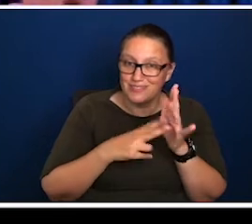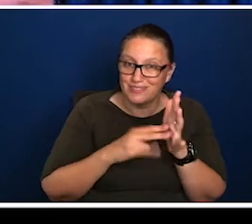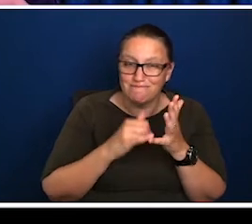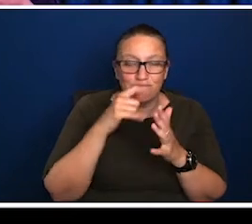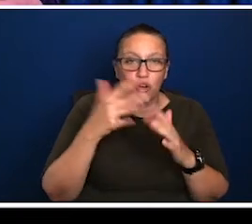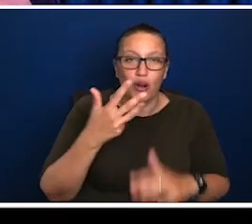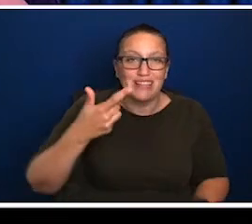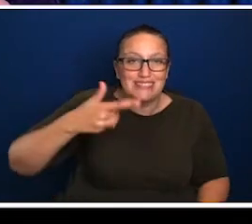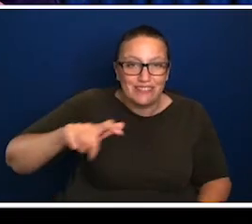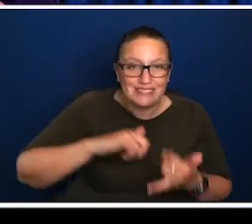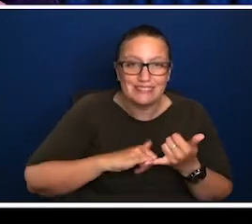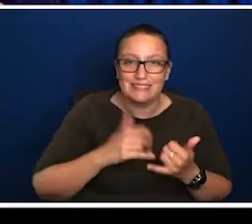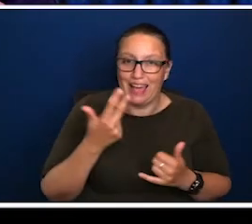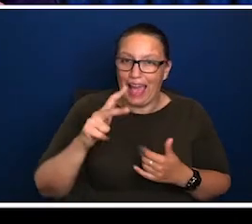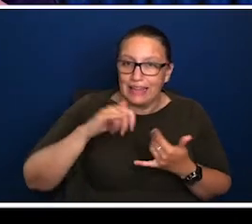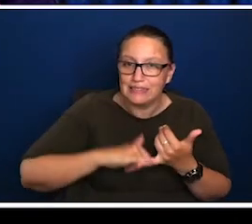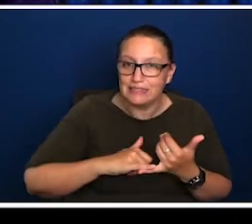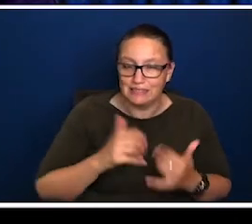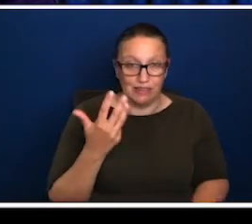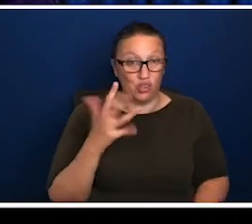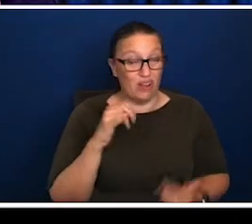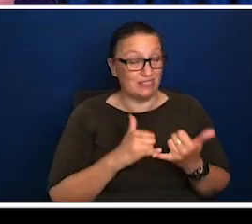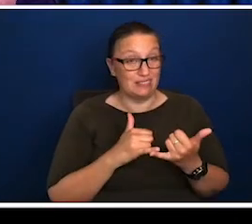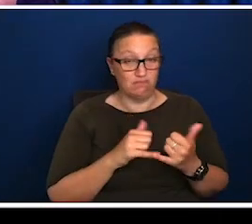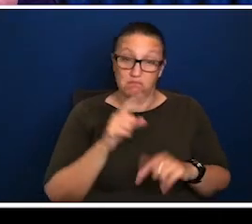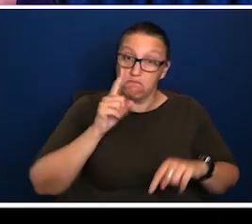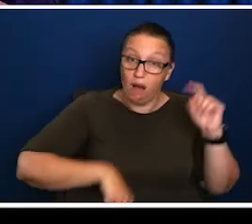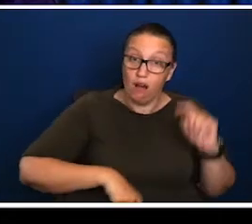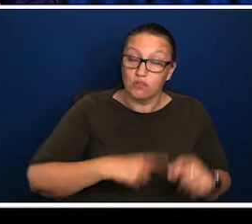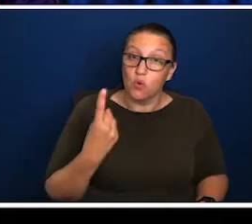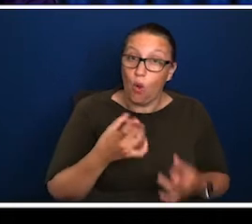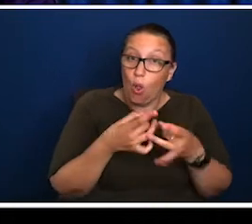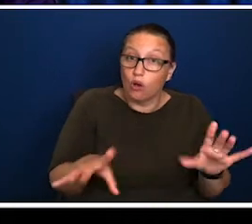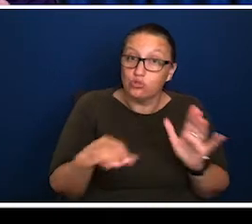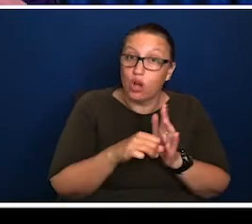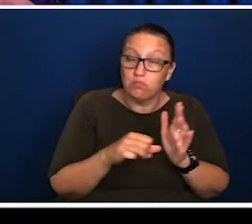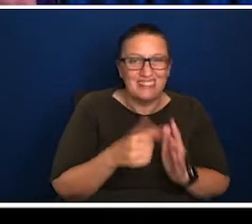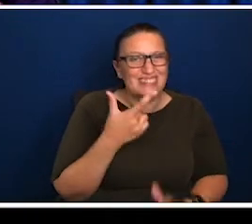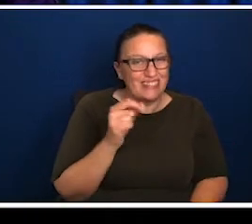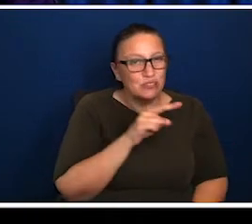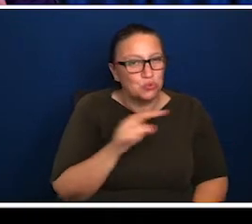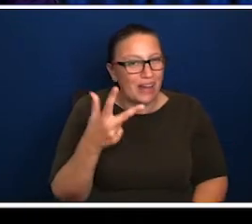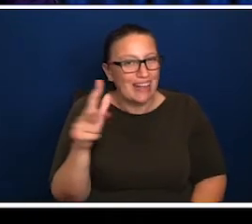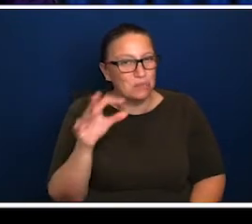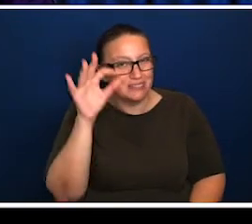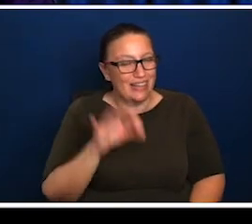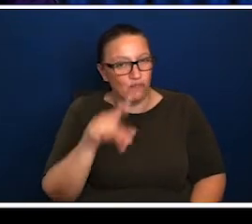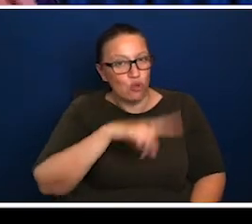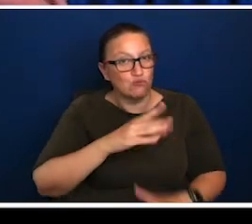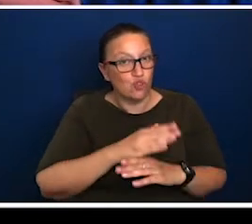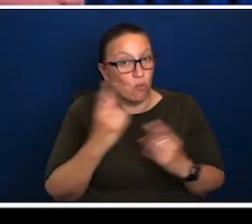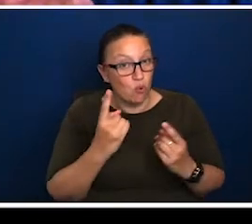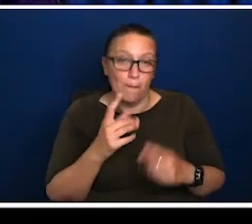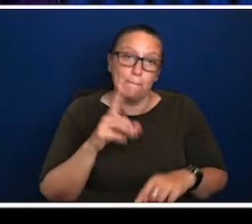the 70s, early 80s, and again, the one at the start of the 1990s, which Paul Keating said, we had to have 70 to 80% of those jobs guaranteed